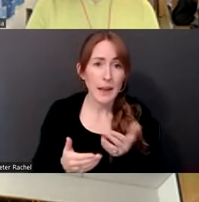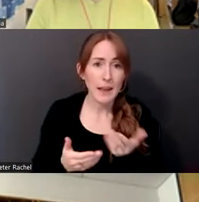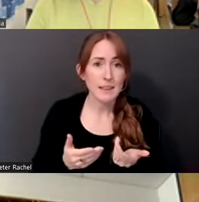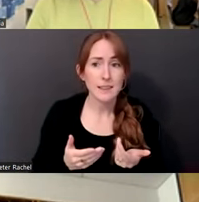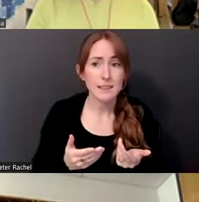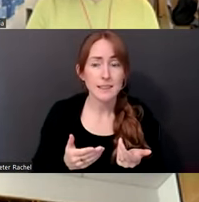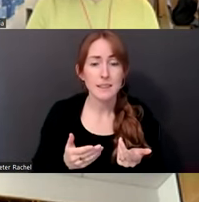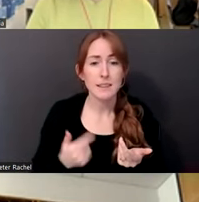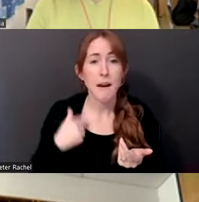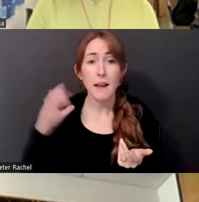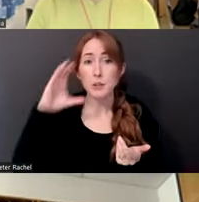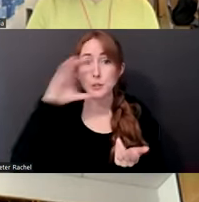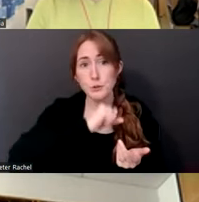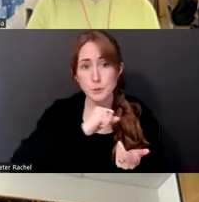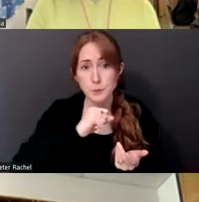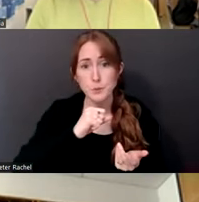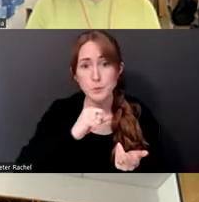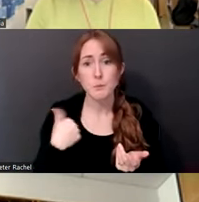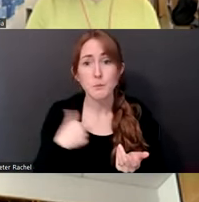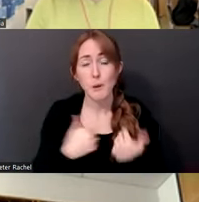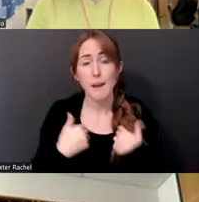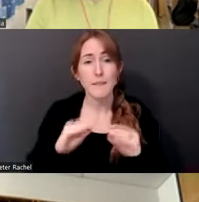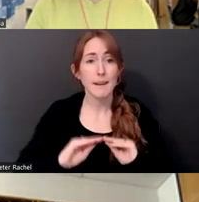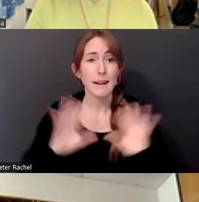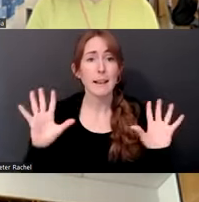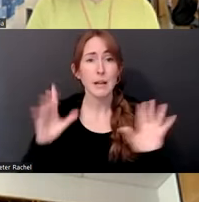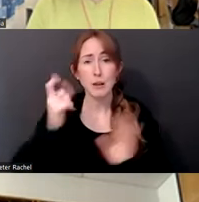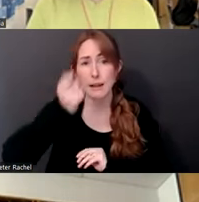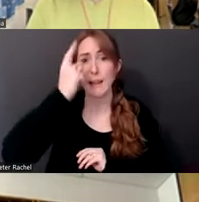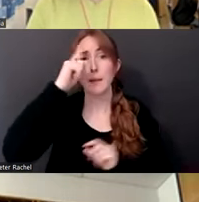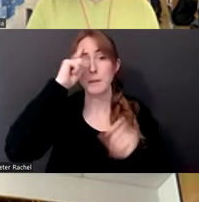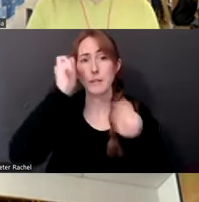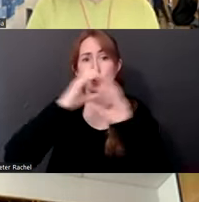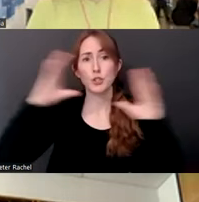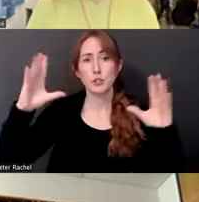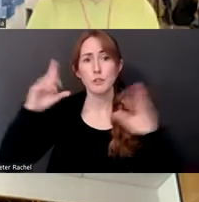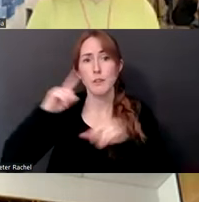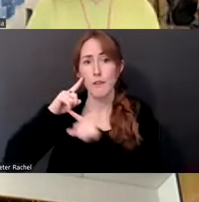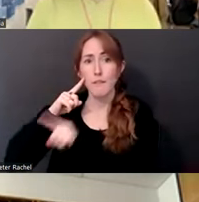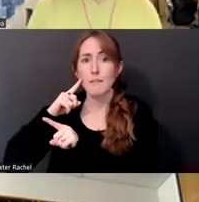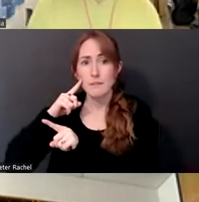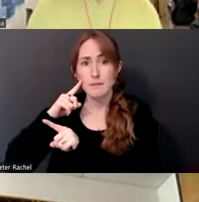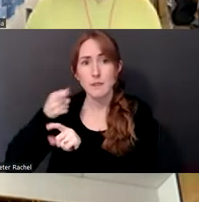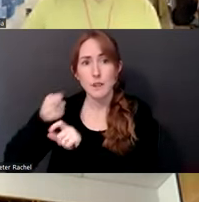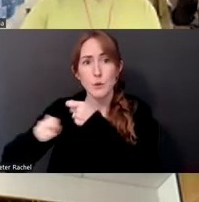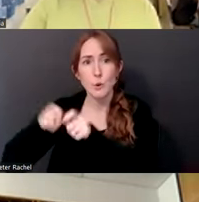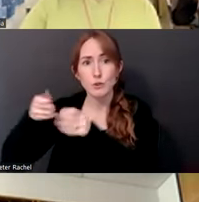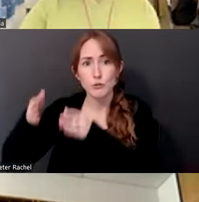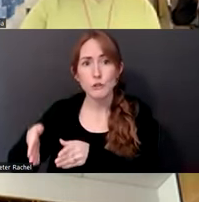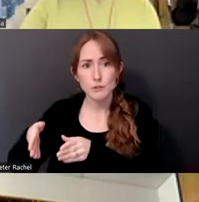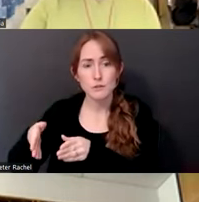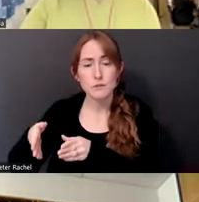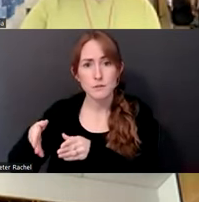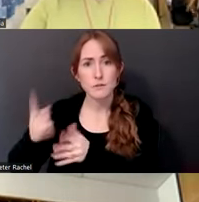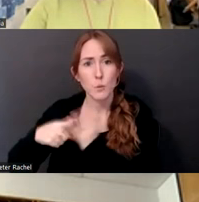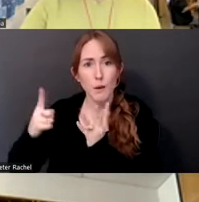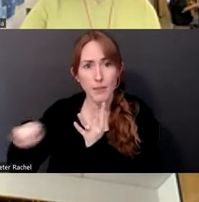assume we have a, uh, a clear image, uh, of the perpetrators and, you know, um, what they did and how we deal with them,